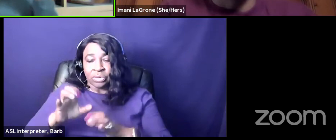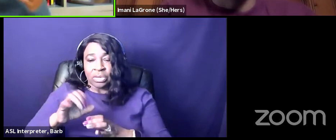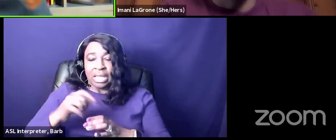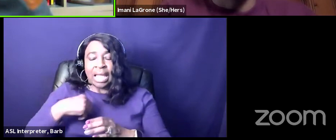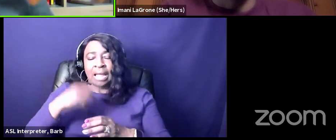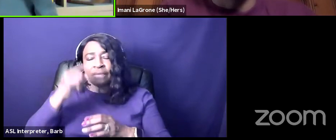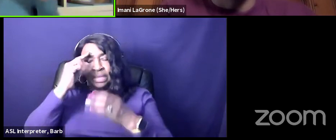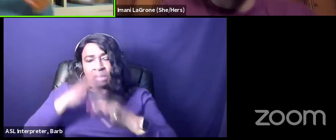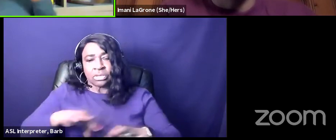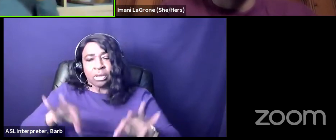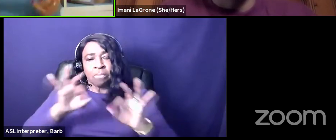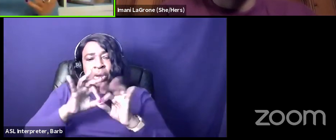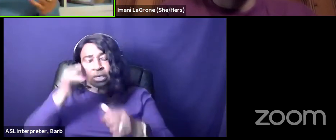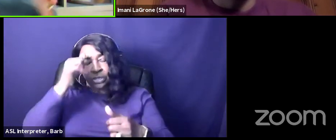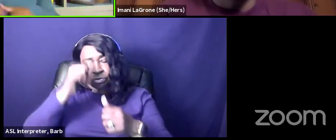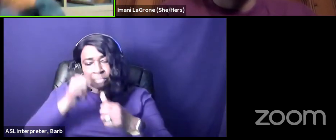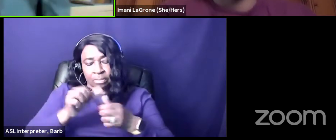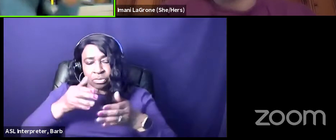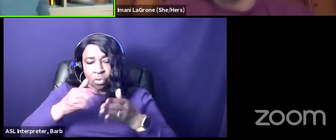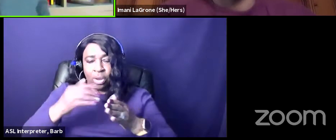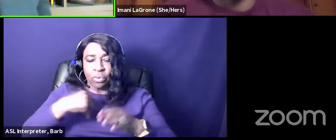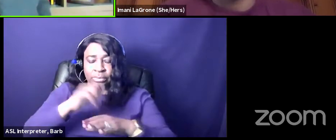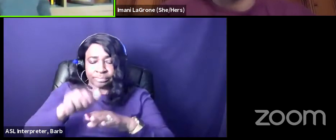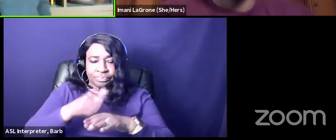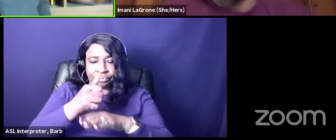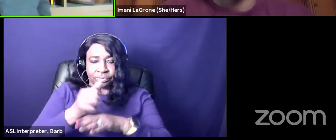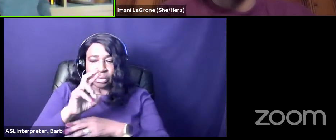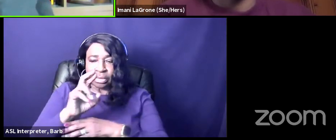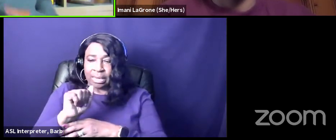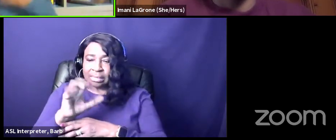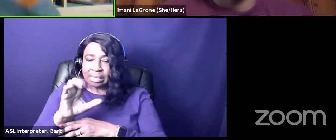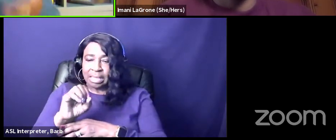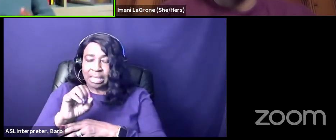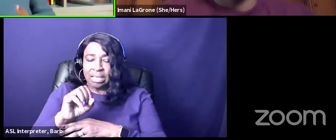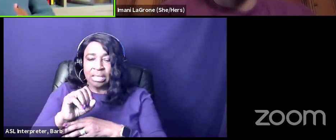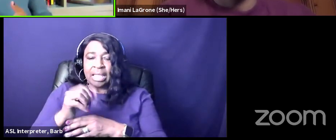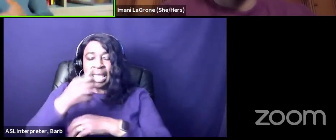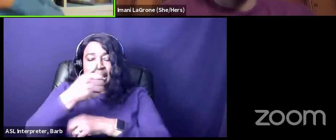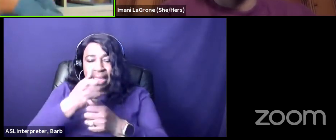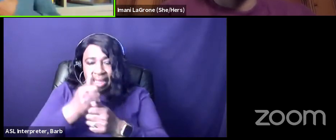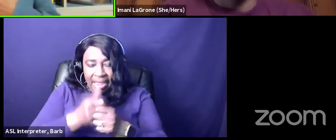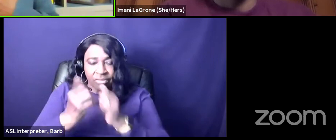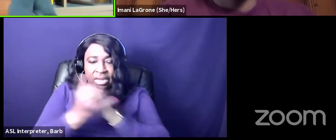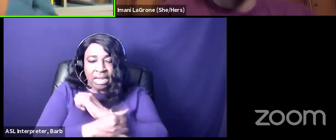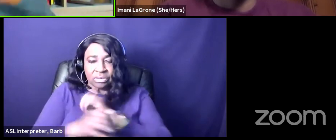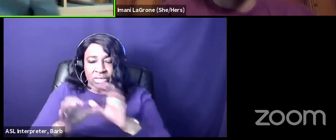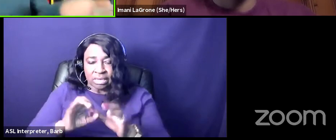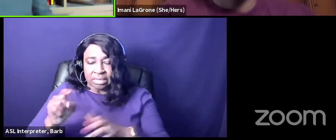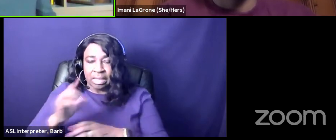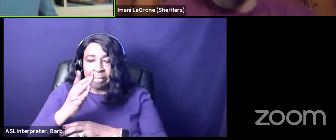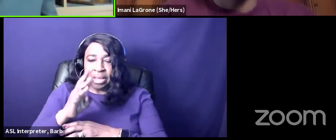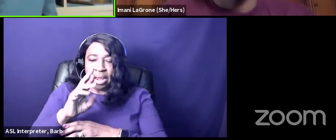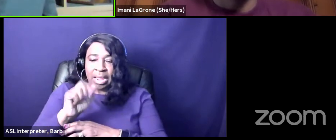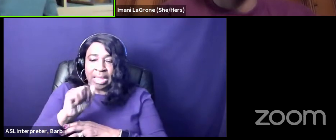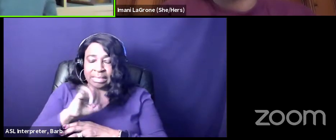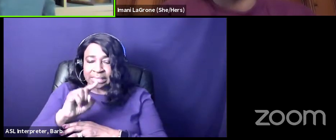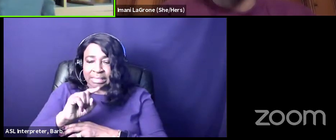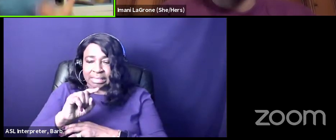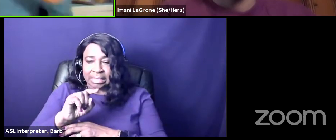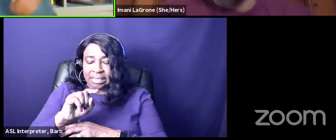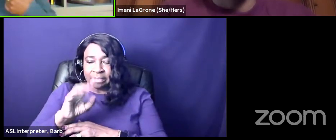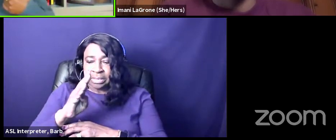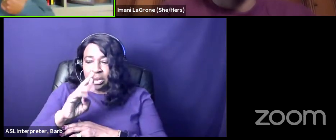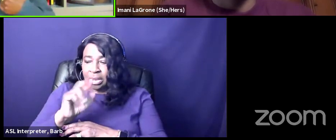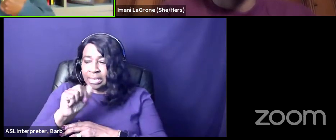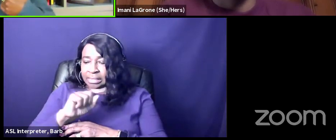way that we have constructed race and every country constructs it differently so if you've ever been to brazil they construct it one way and jamaica constructs it another